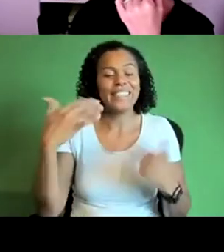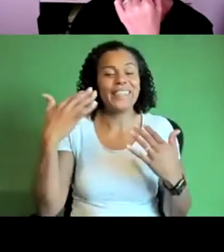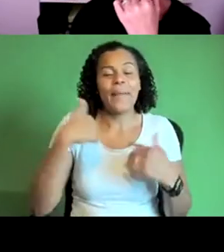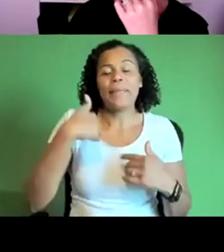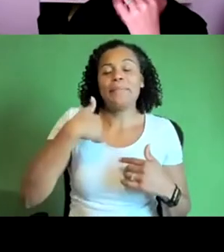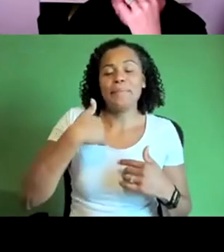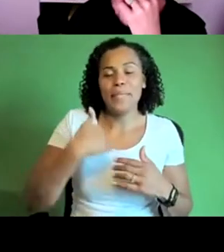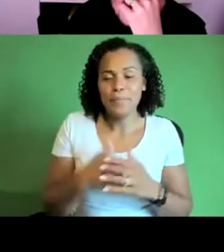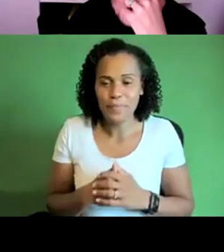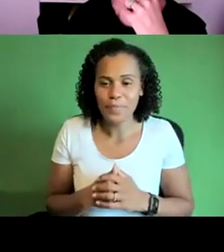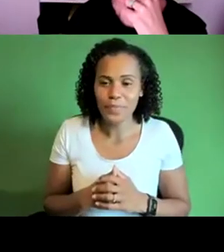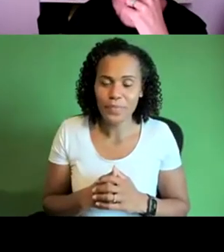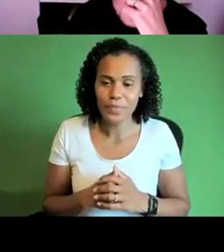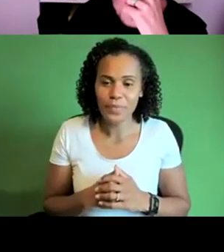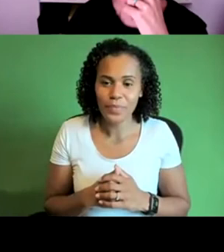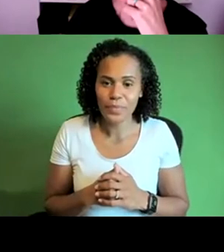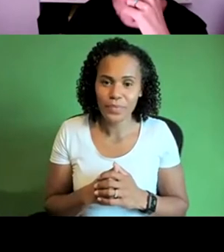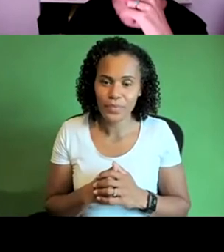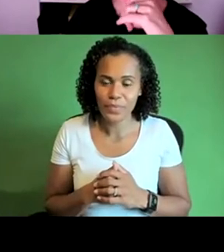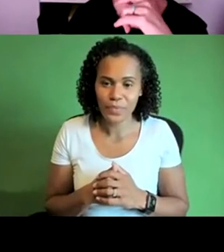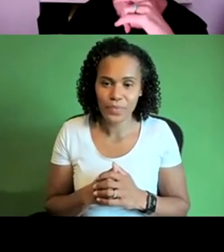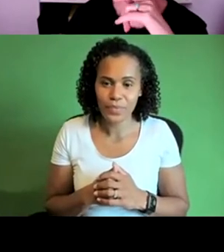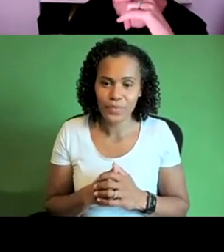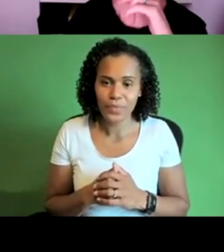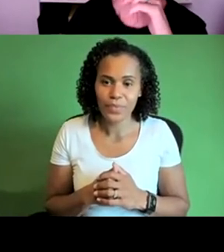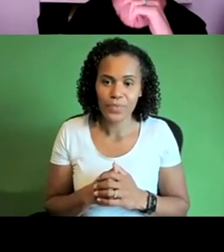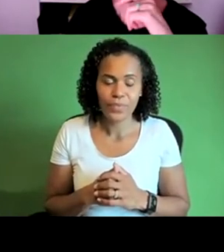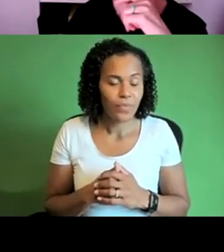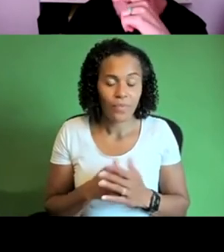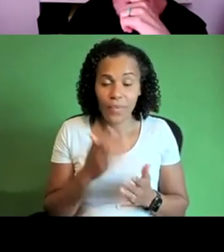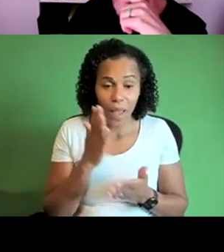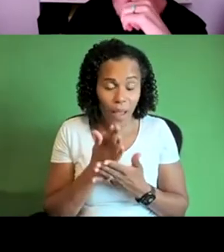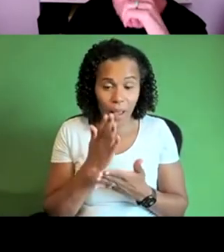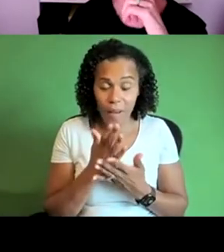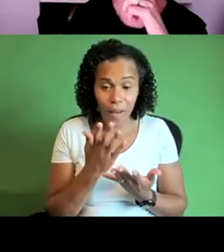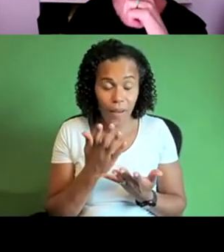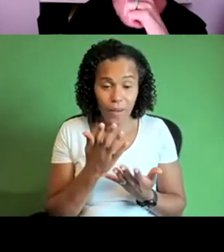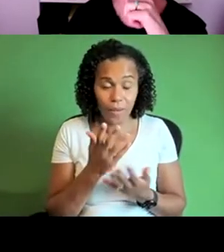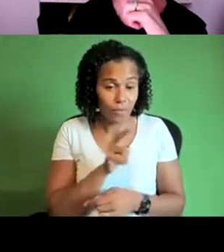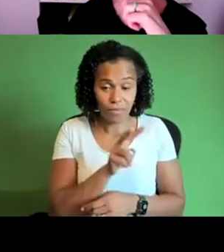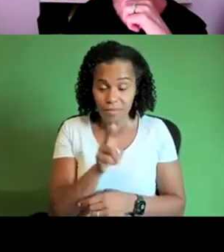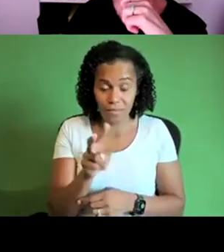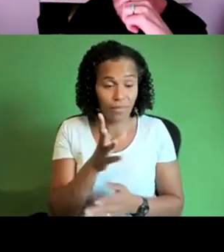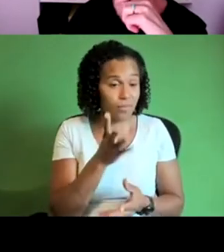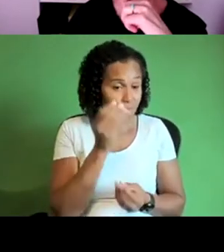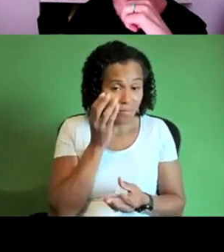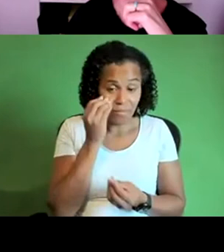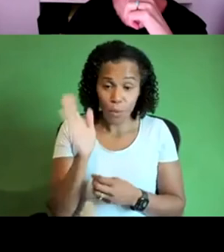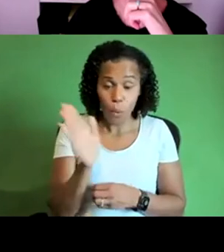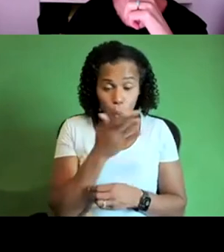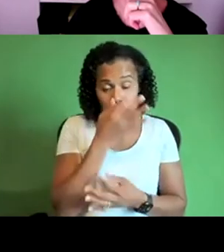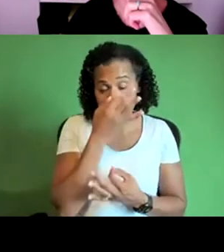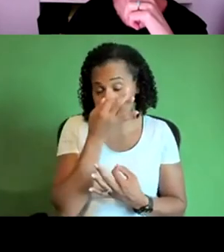i just wanted to say that it was so fascinating hearing you all and um seeing the film